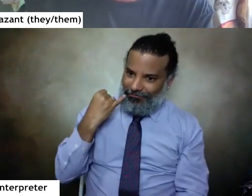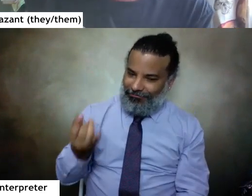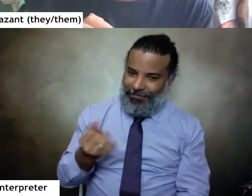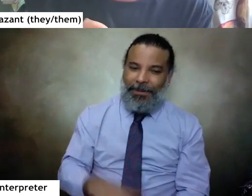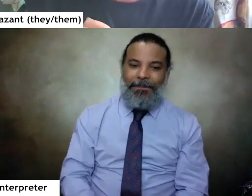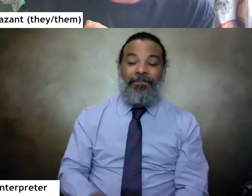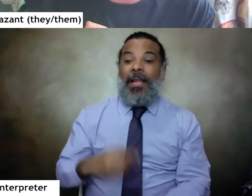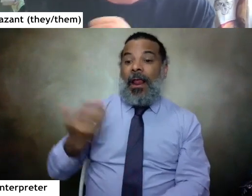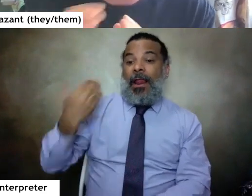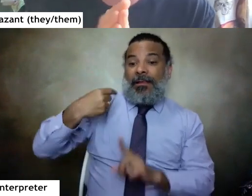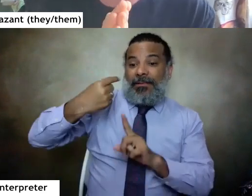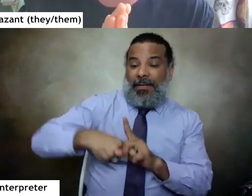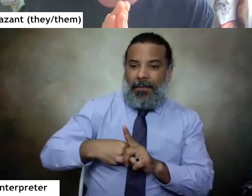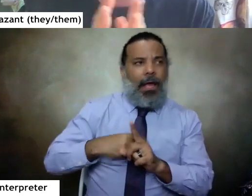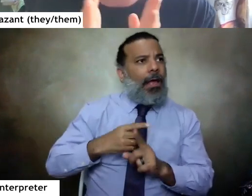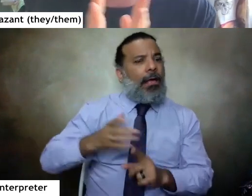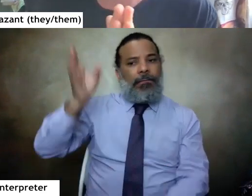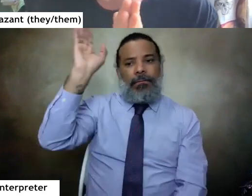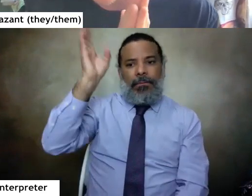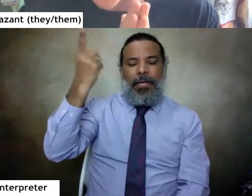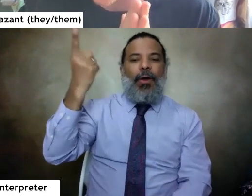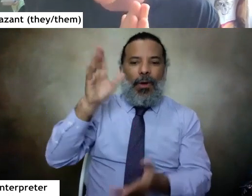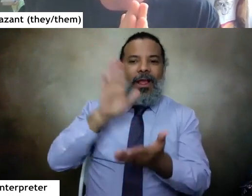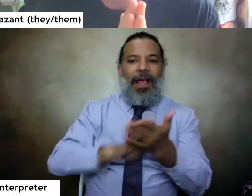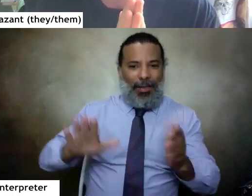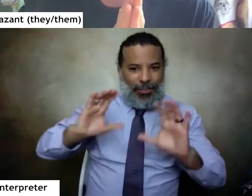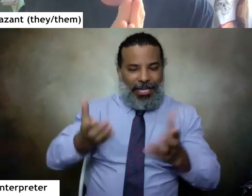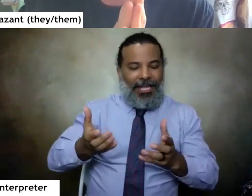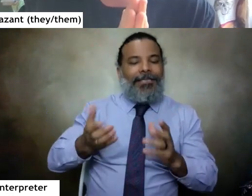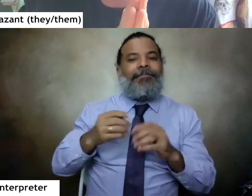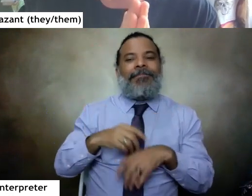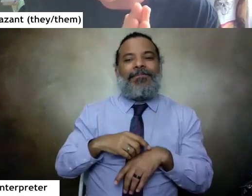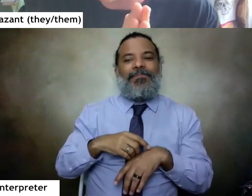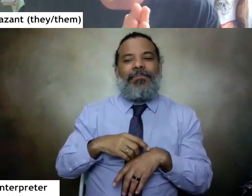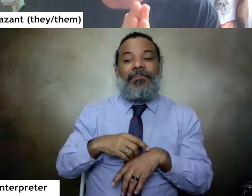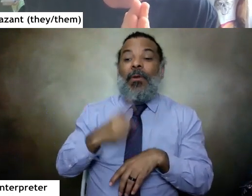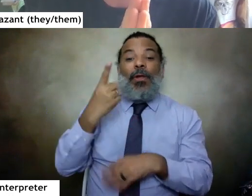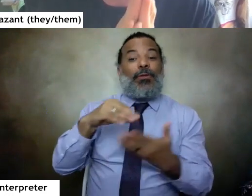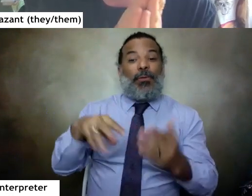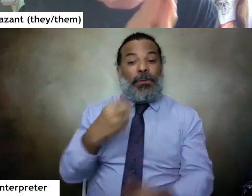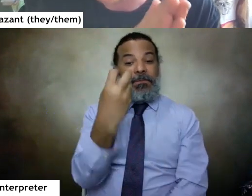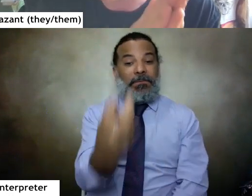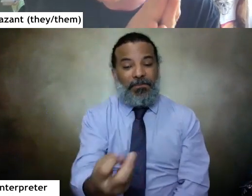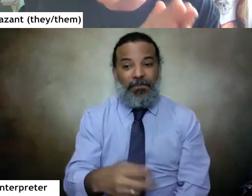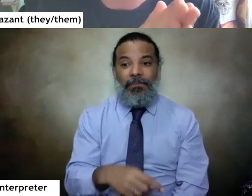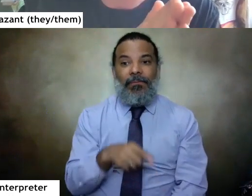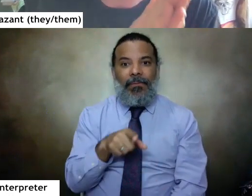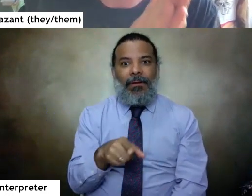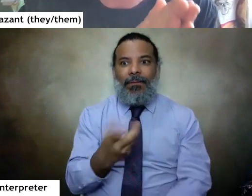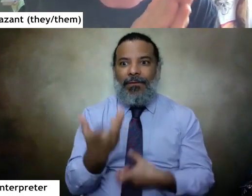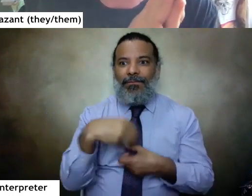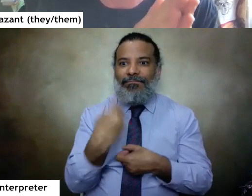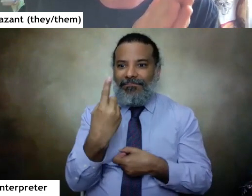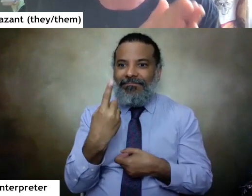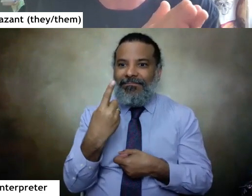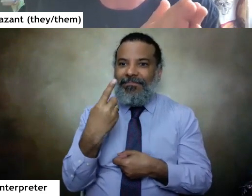Last month I actually spoke in a friend's college class, and one of the students had been in one of these